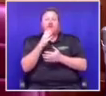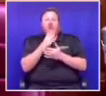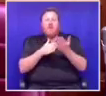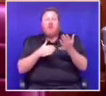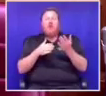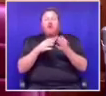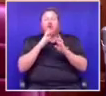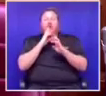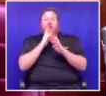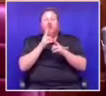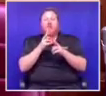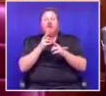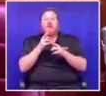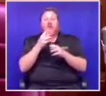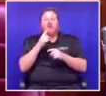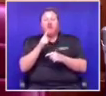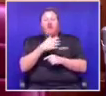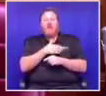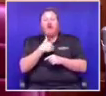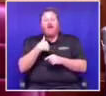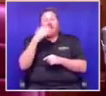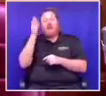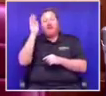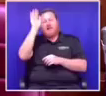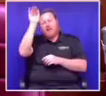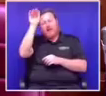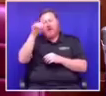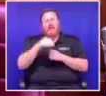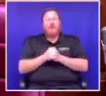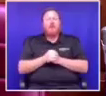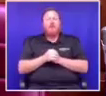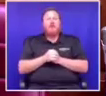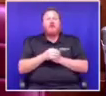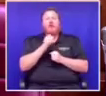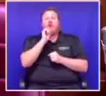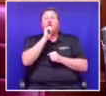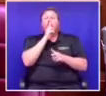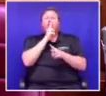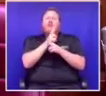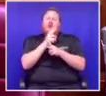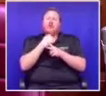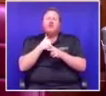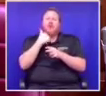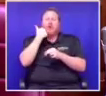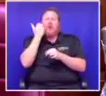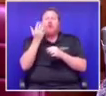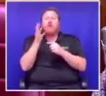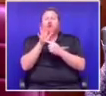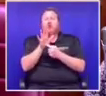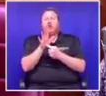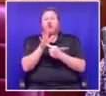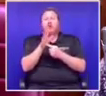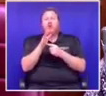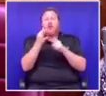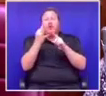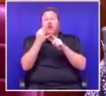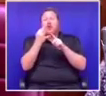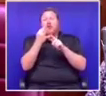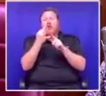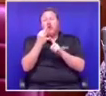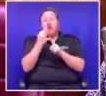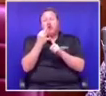for the lady in the back there, but I would like, with your permission, to just highlight the third priority,